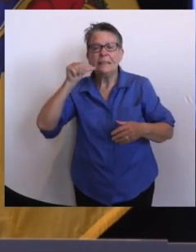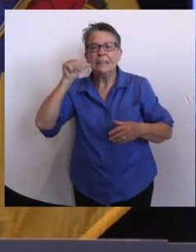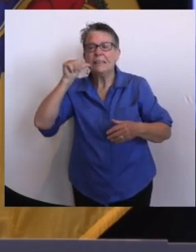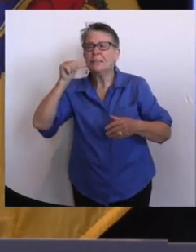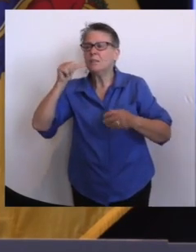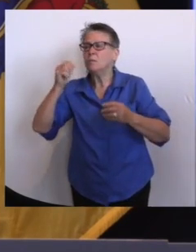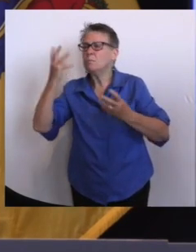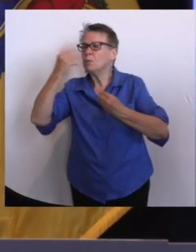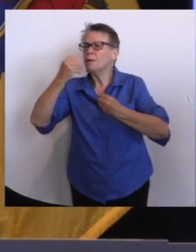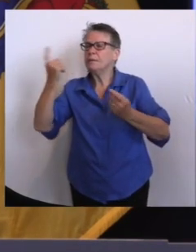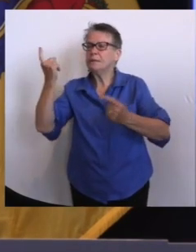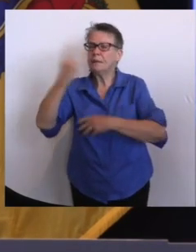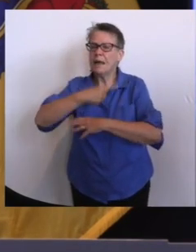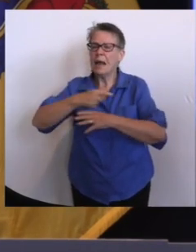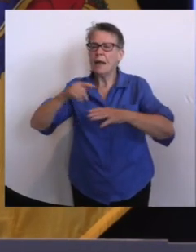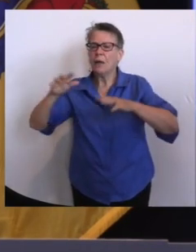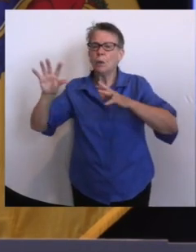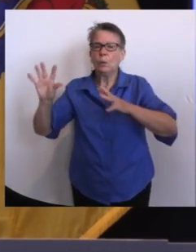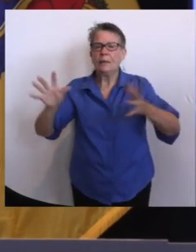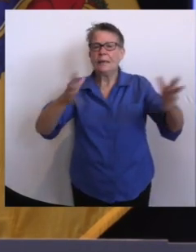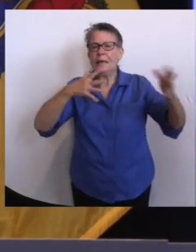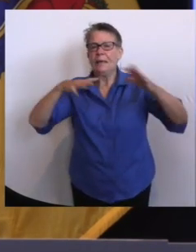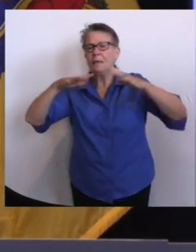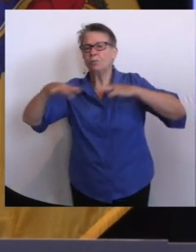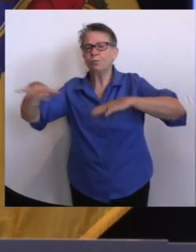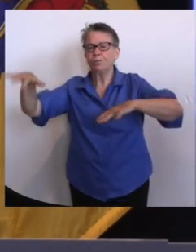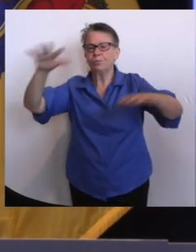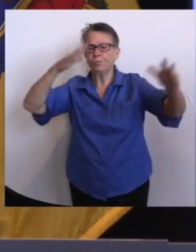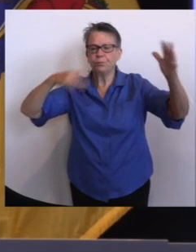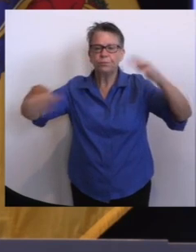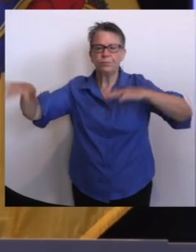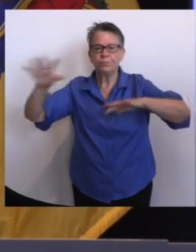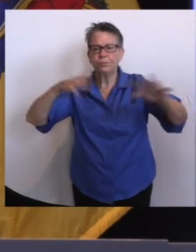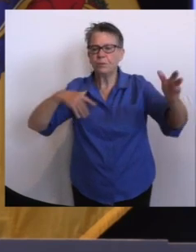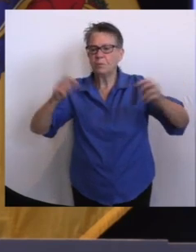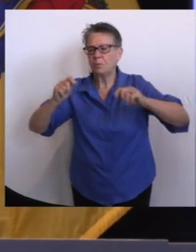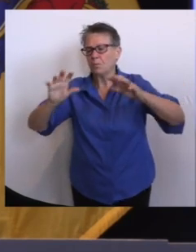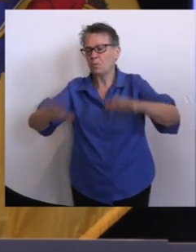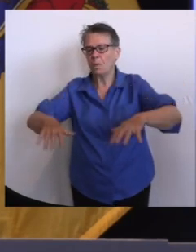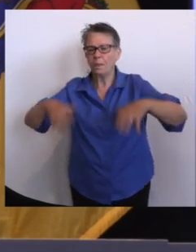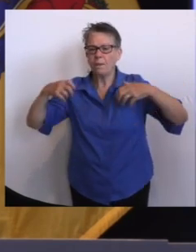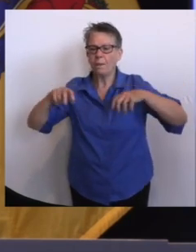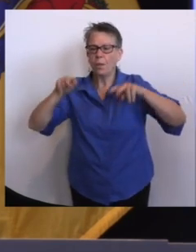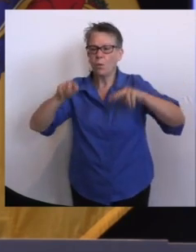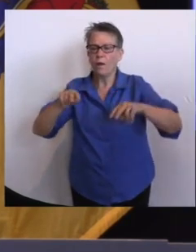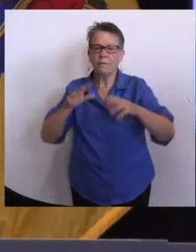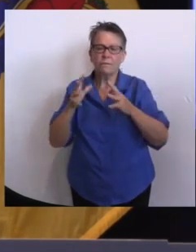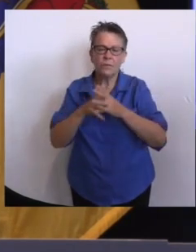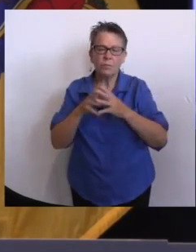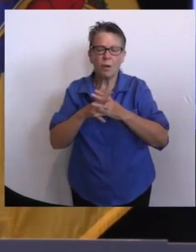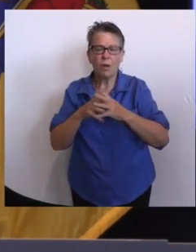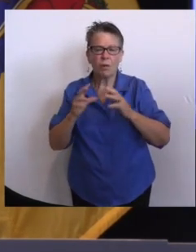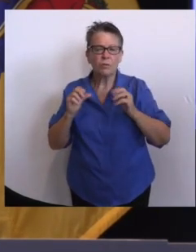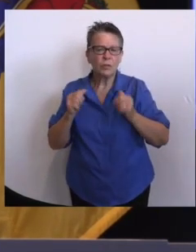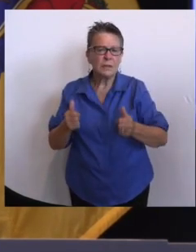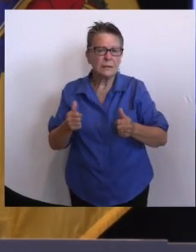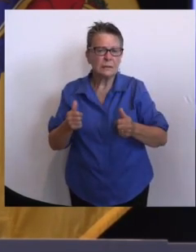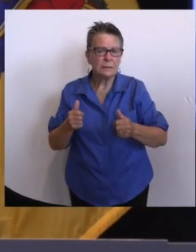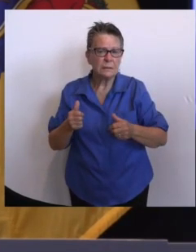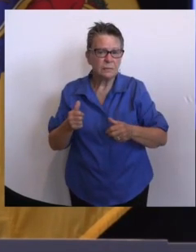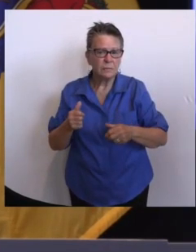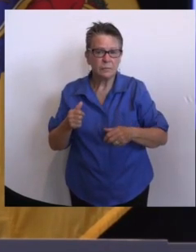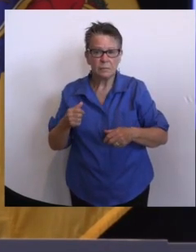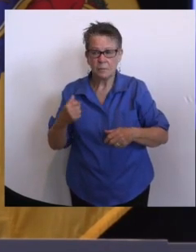and it was great to see football again with fans. All of that was good. When we were inside, my wife and I were inside, we had our